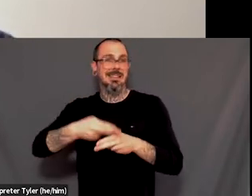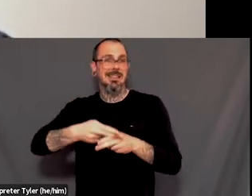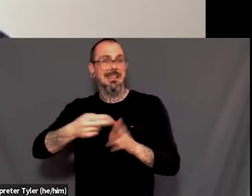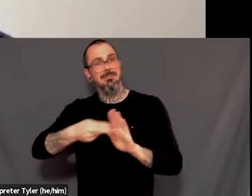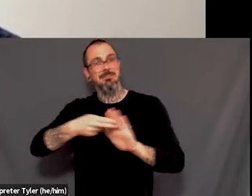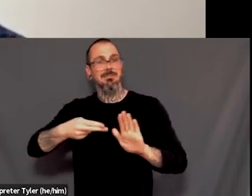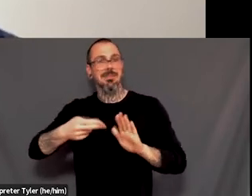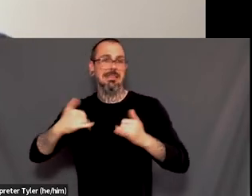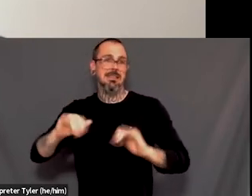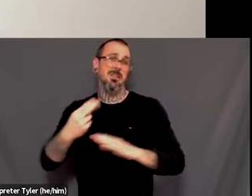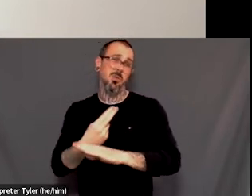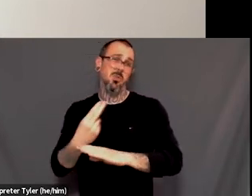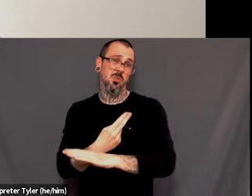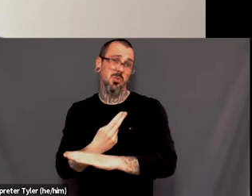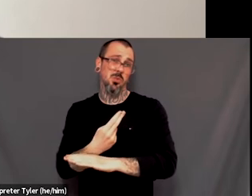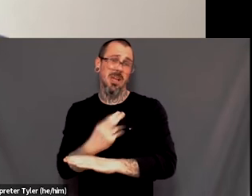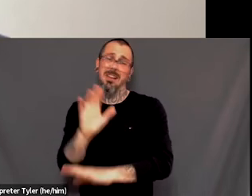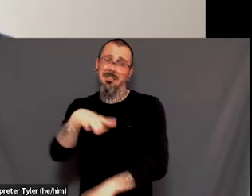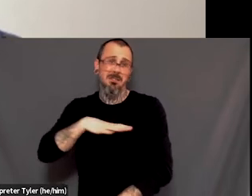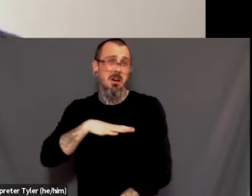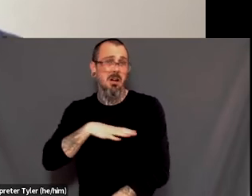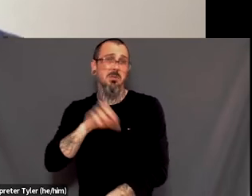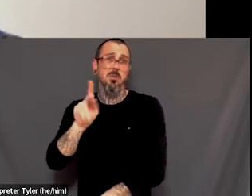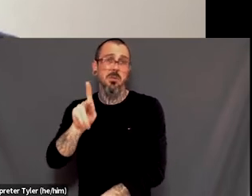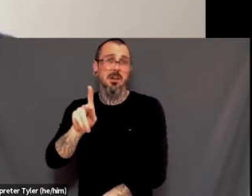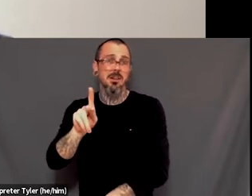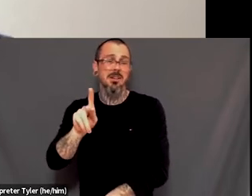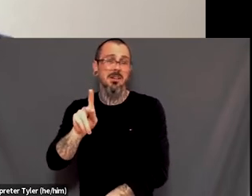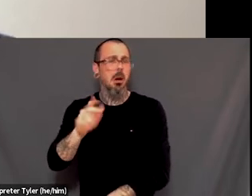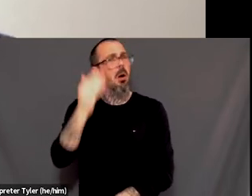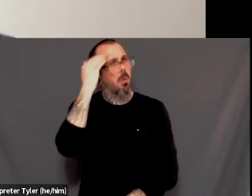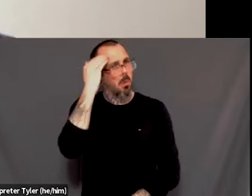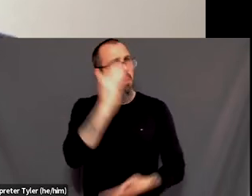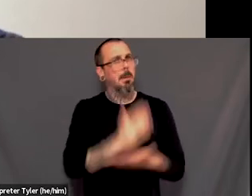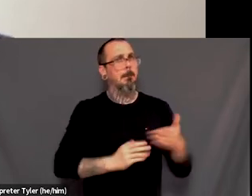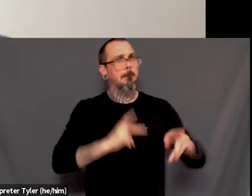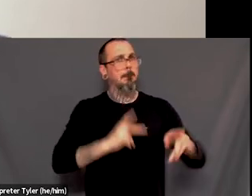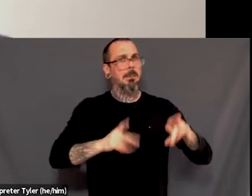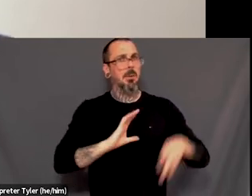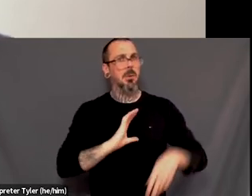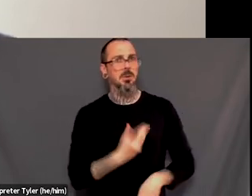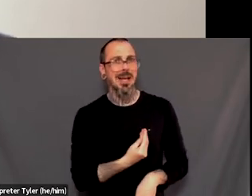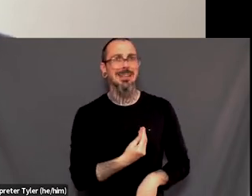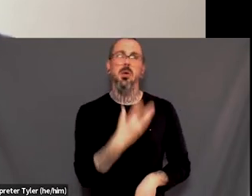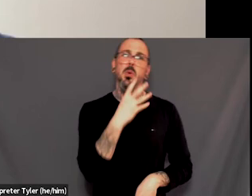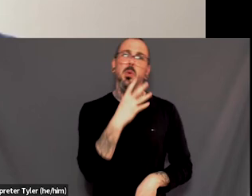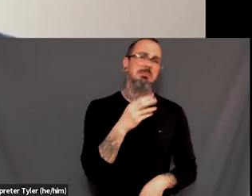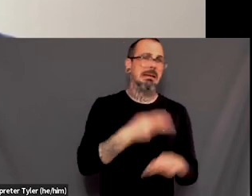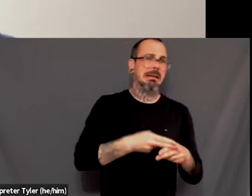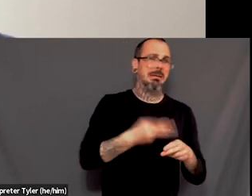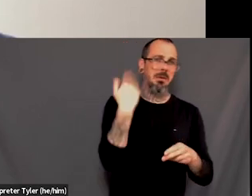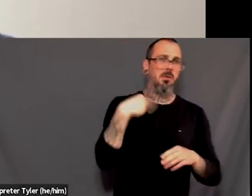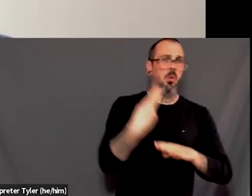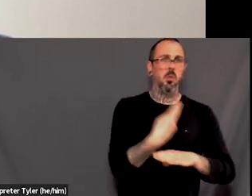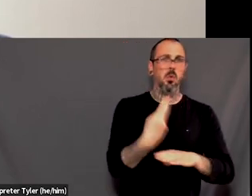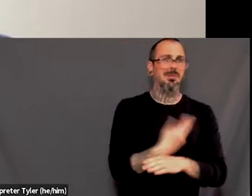So it's not, I don't, it's for me, it's not a dead name, but for lots of people, for sure, that's how they see it. But, you know, I just have to navigate some of that. I go to the same pharmacy to